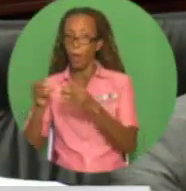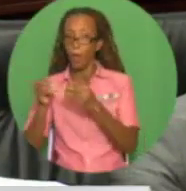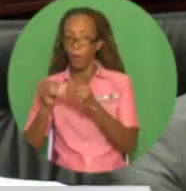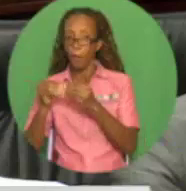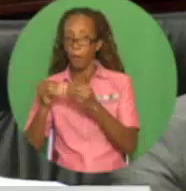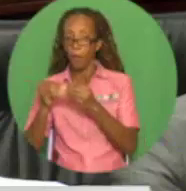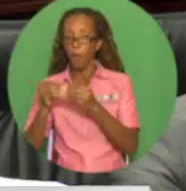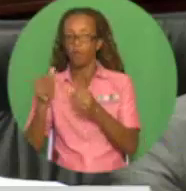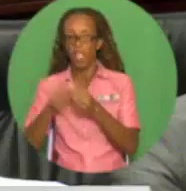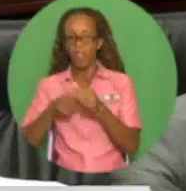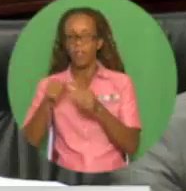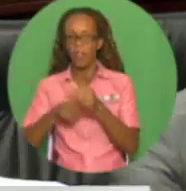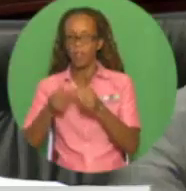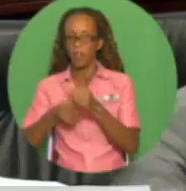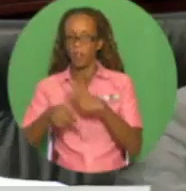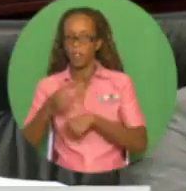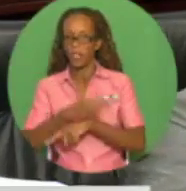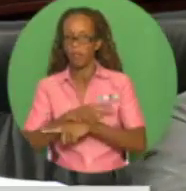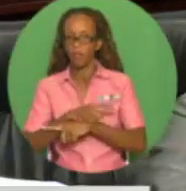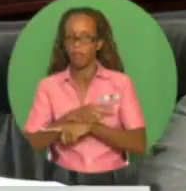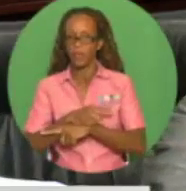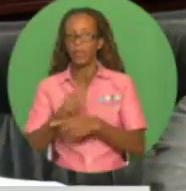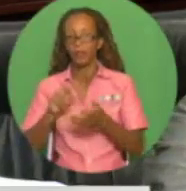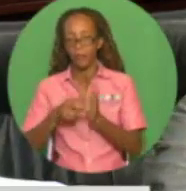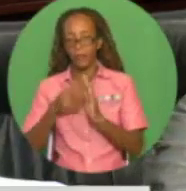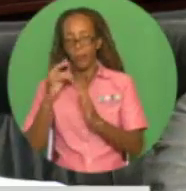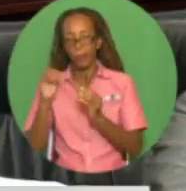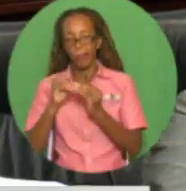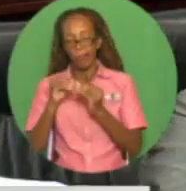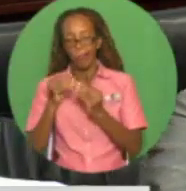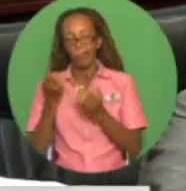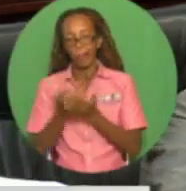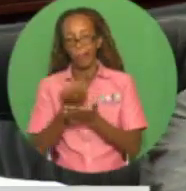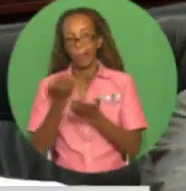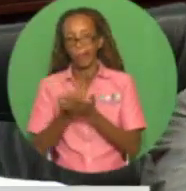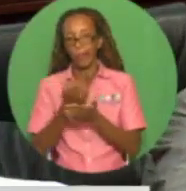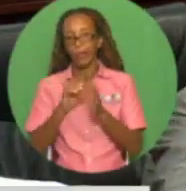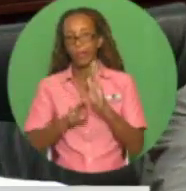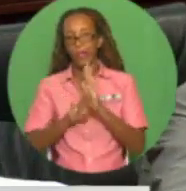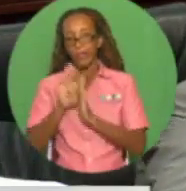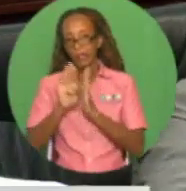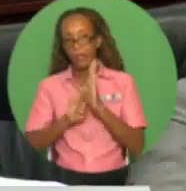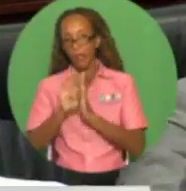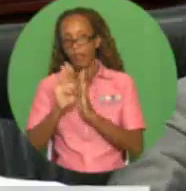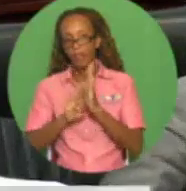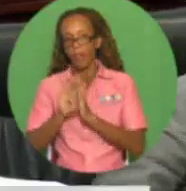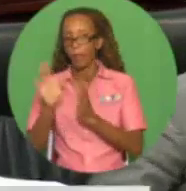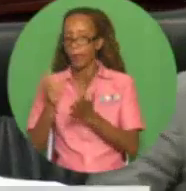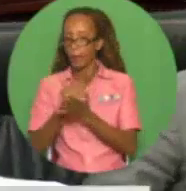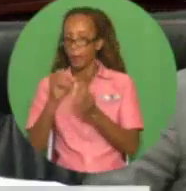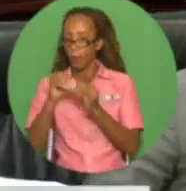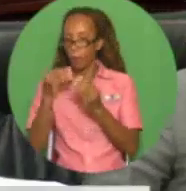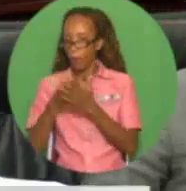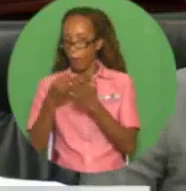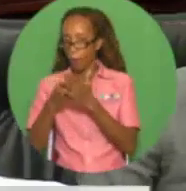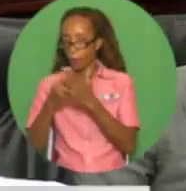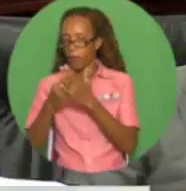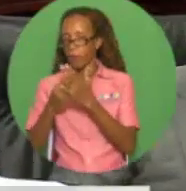contributing significantly to increased economic activity, exports, revenue, and foreign exchange.